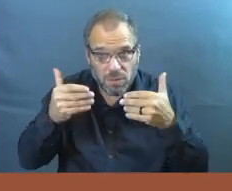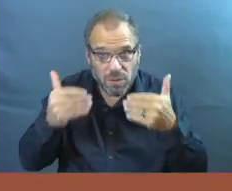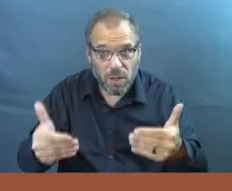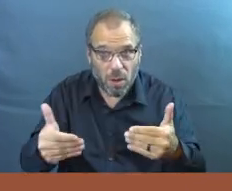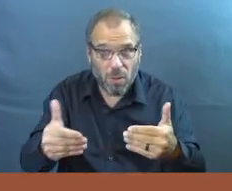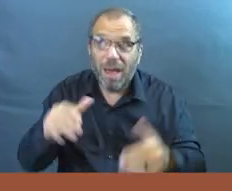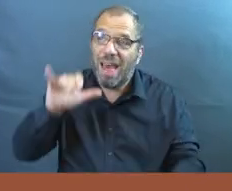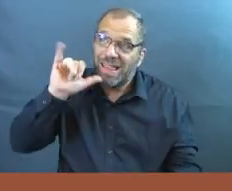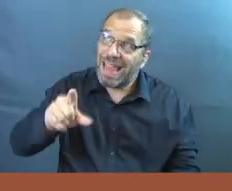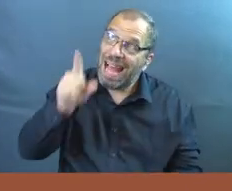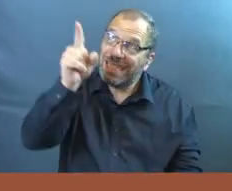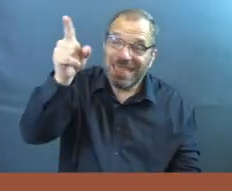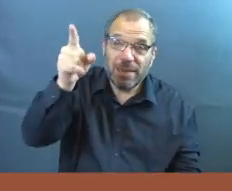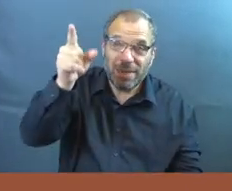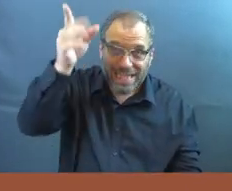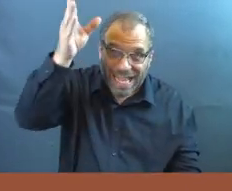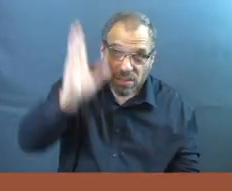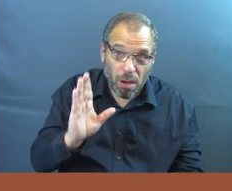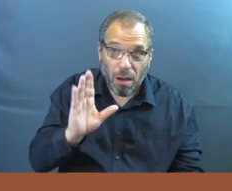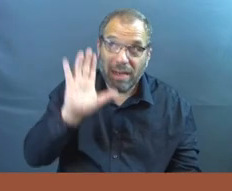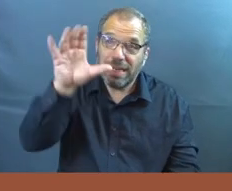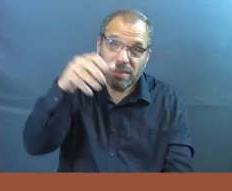because that's the kind of God he is